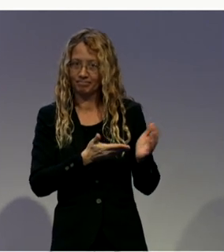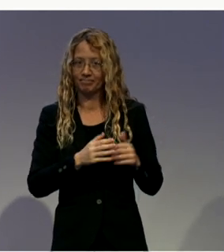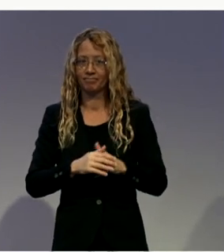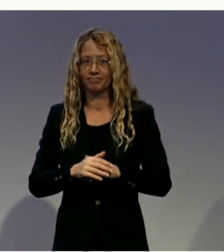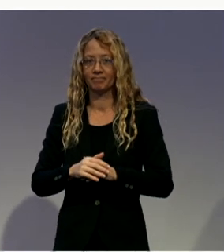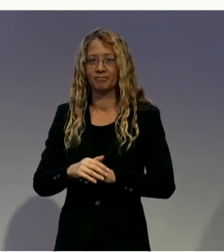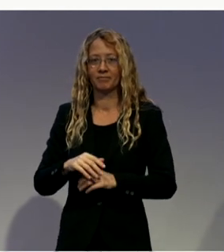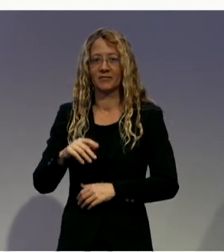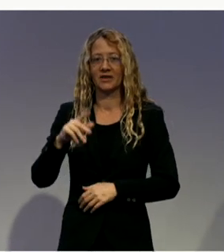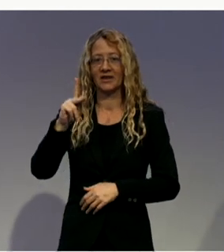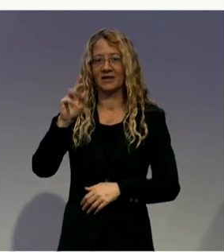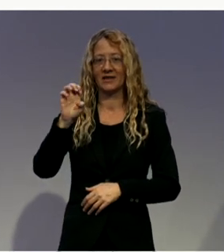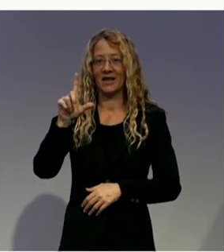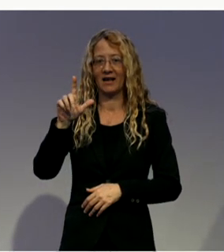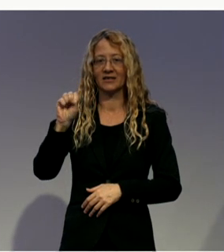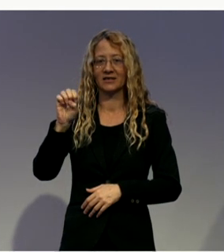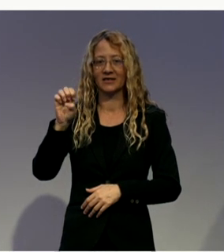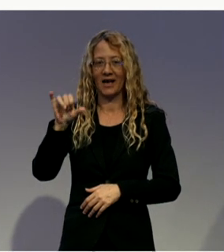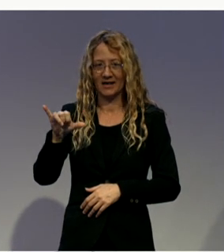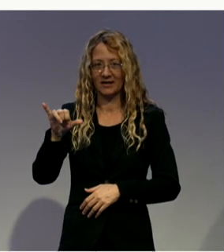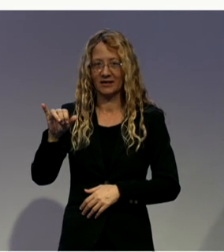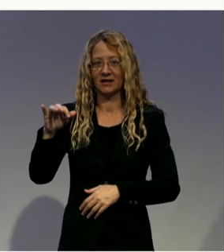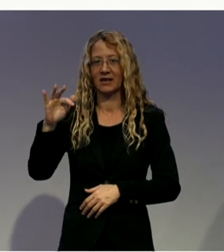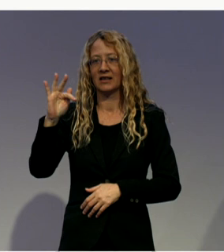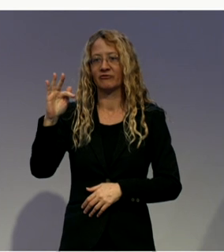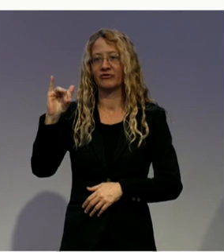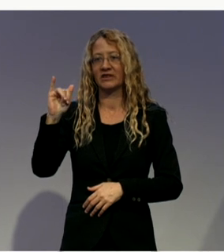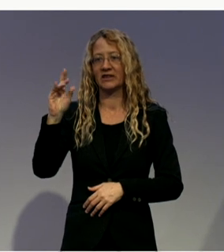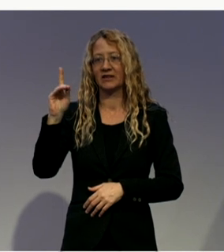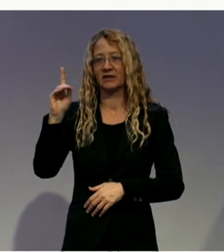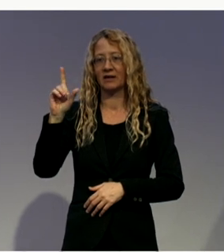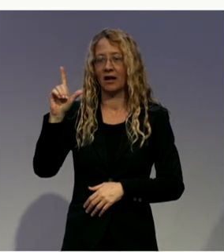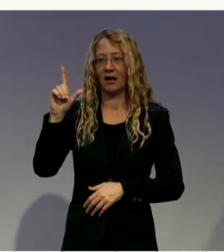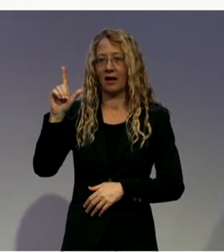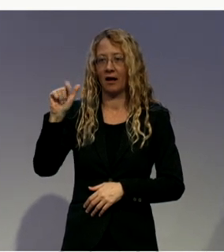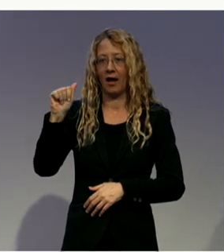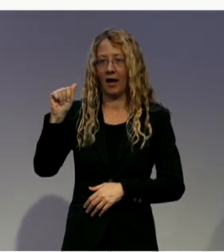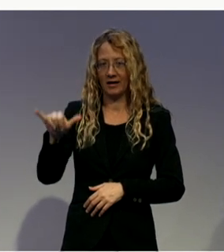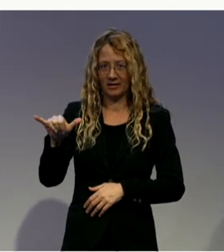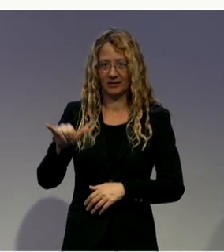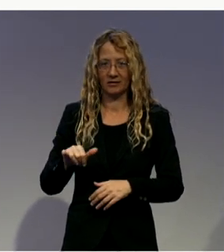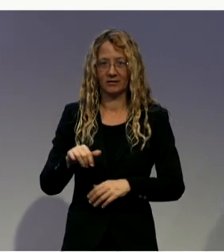first. You are, and also that's difficult to say,